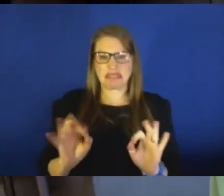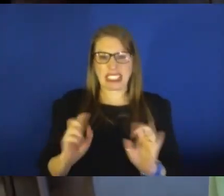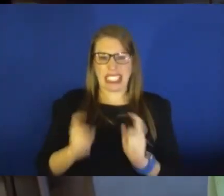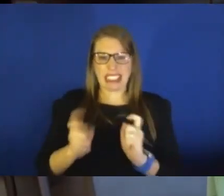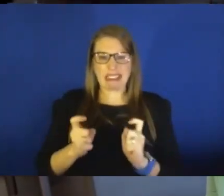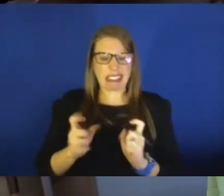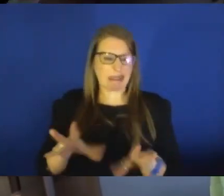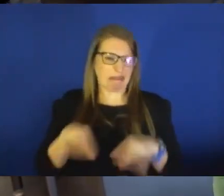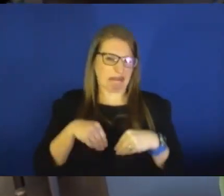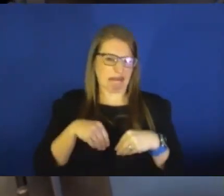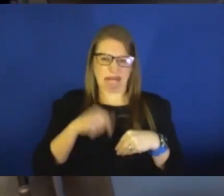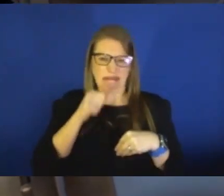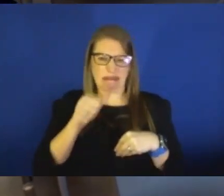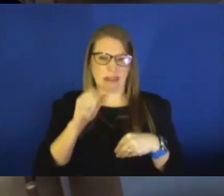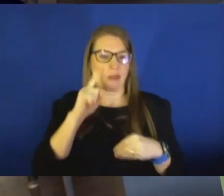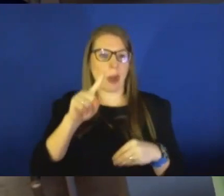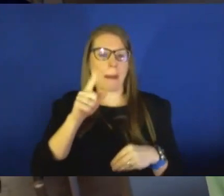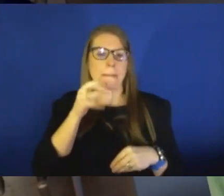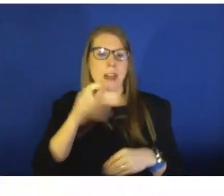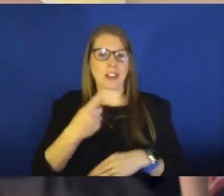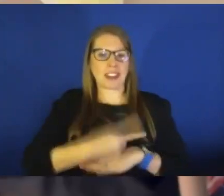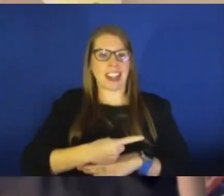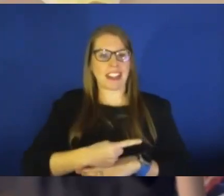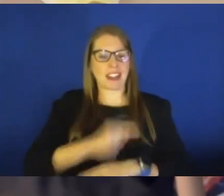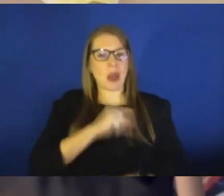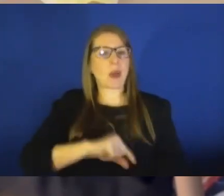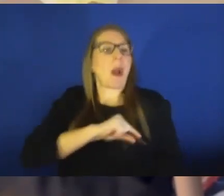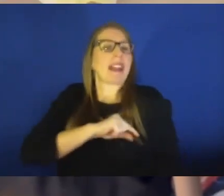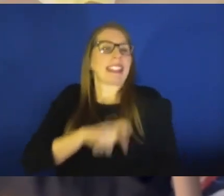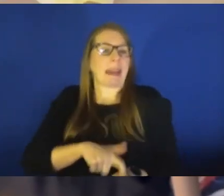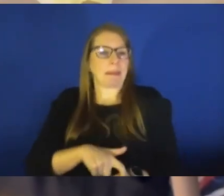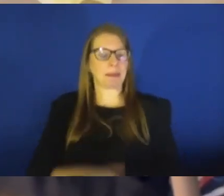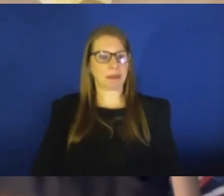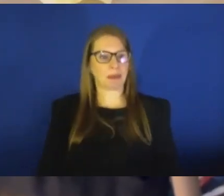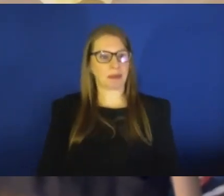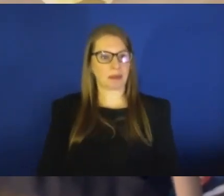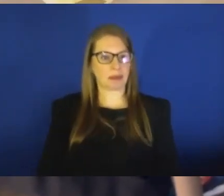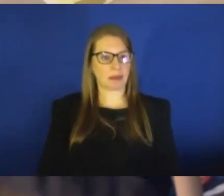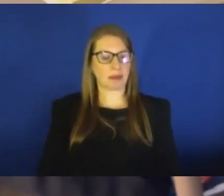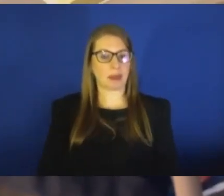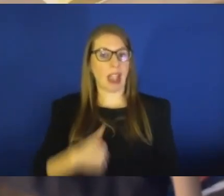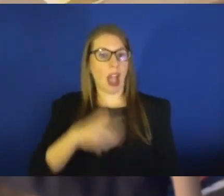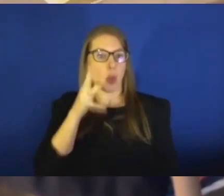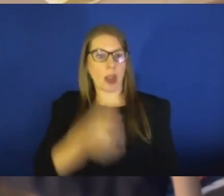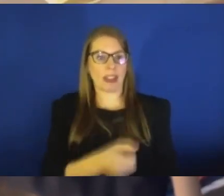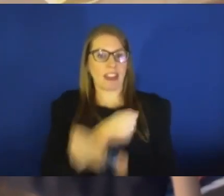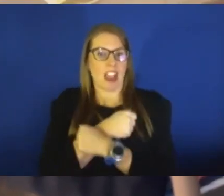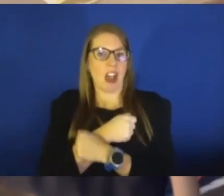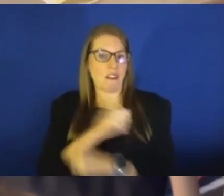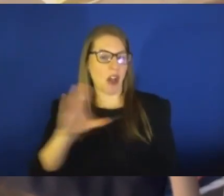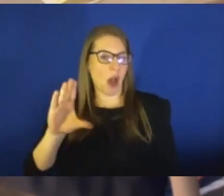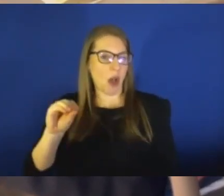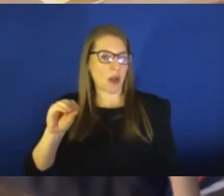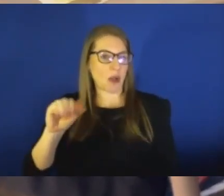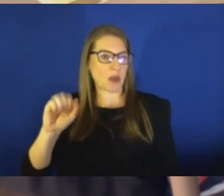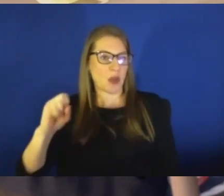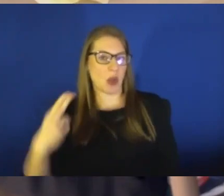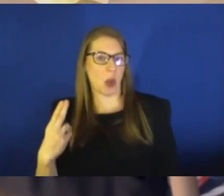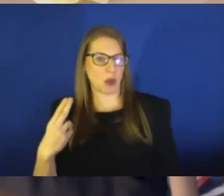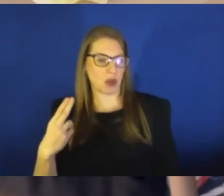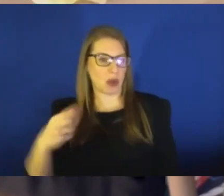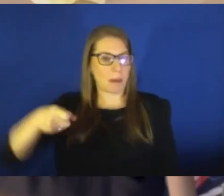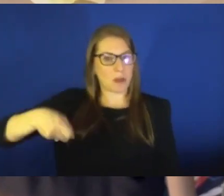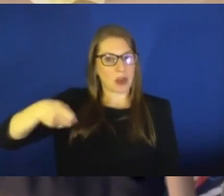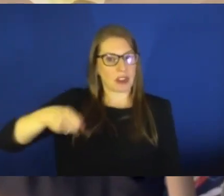Mother's Day. Just quality time. I would love a coach purse, yes, for Mother's Day. I would really love